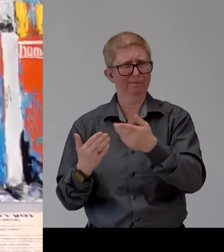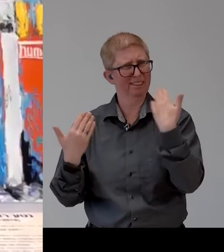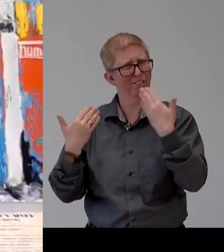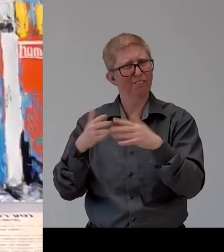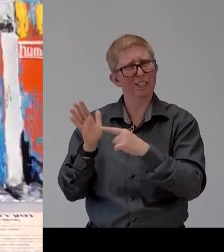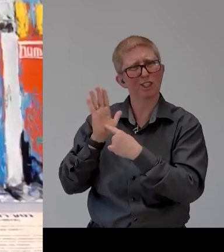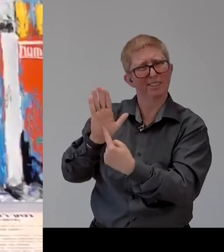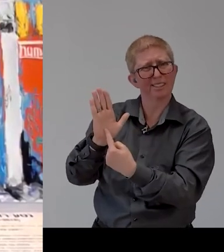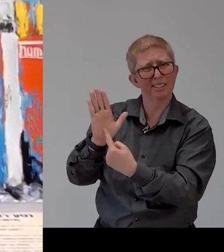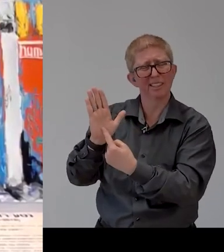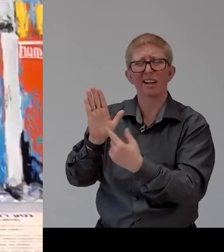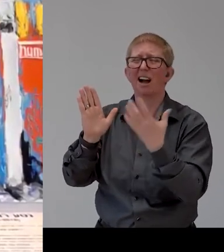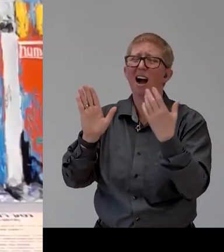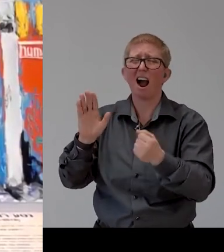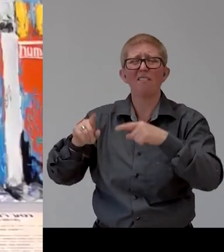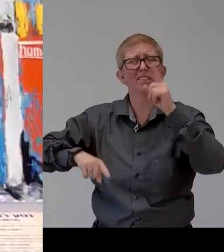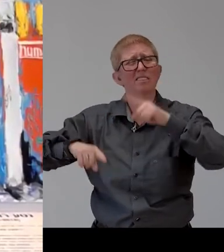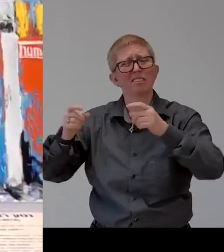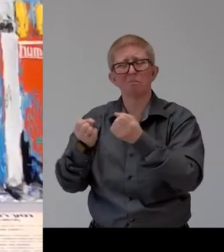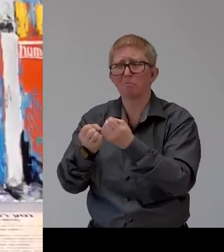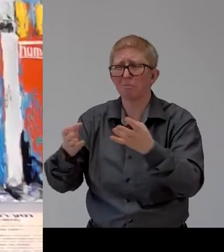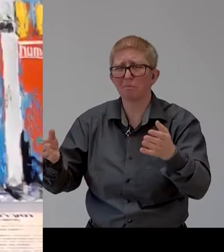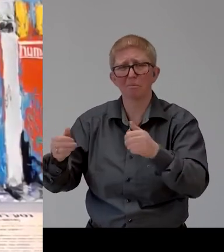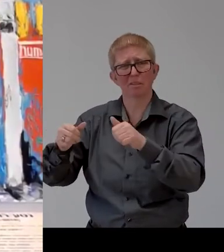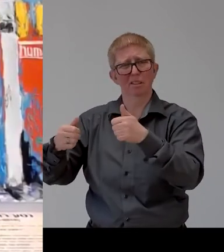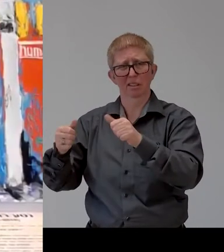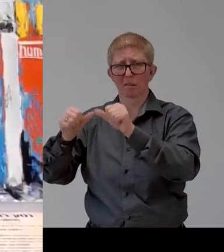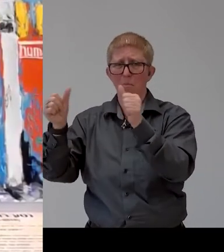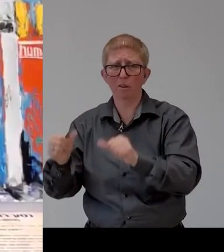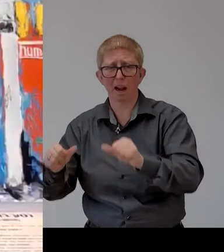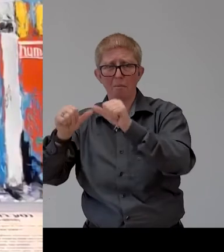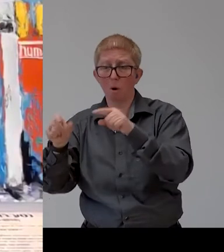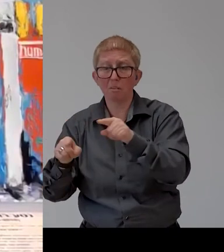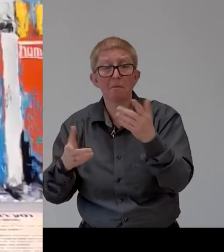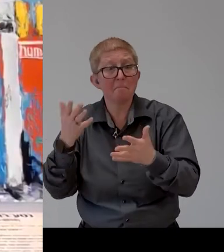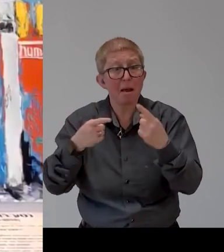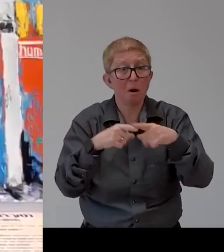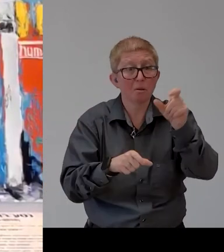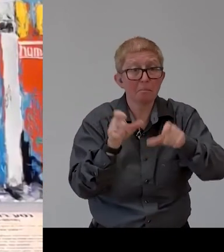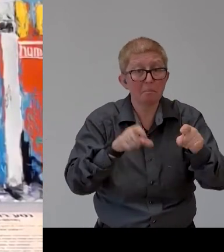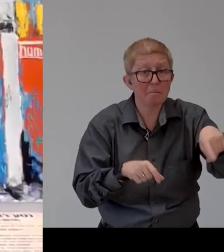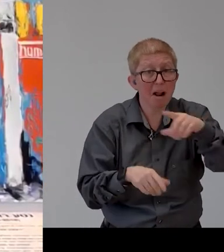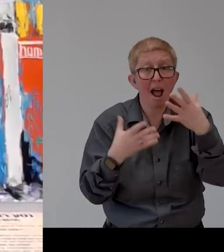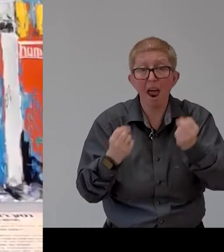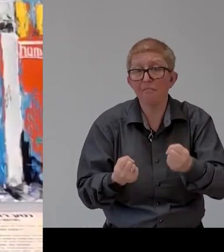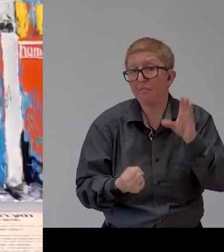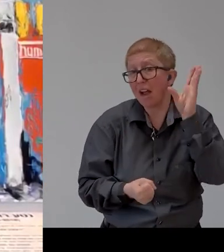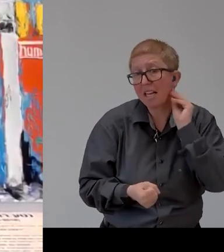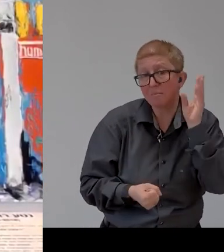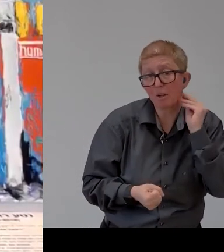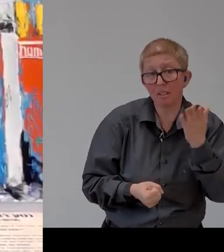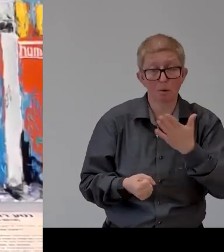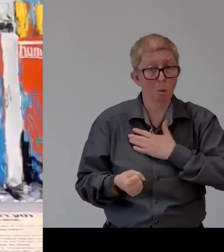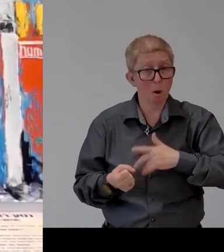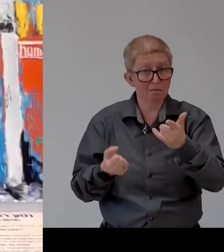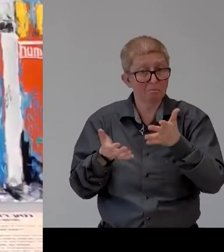up till now his experience with a vision with a vision did you ever see through the eyes of a blind person if anybody would like